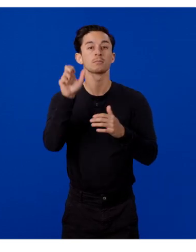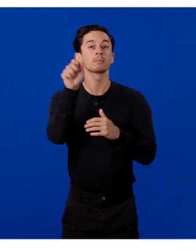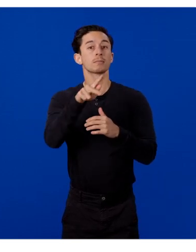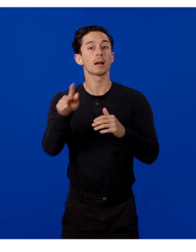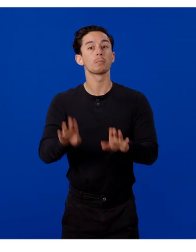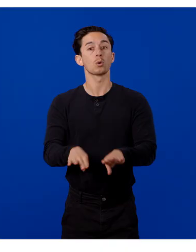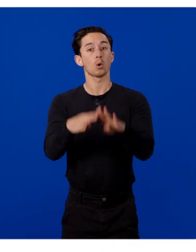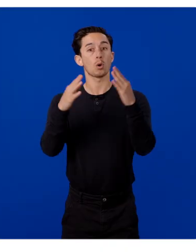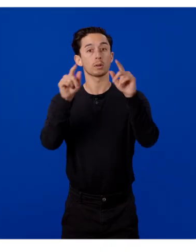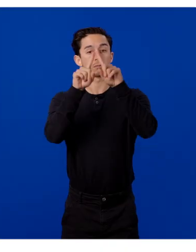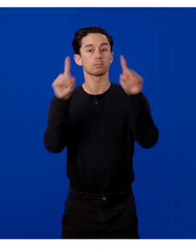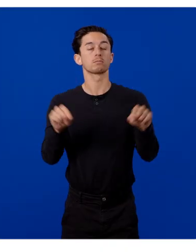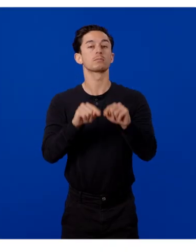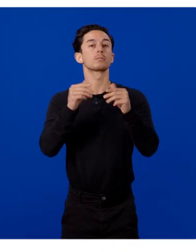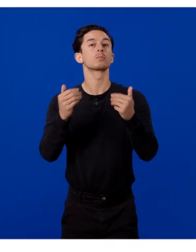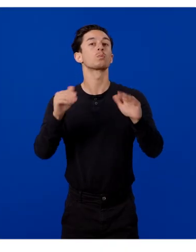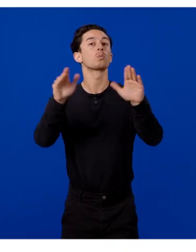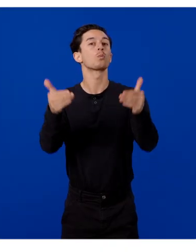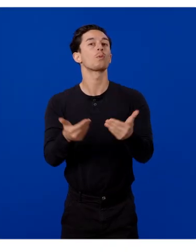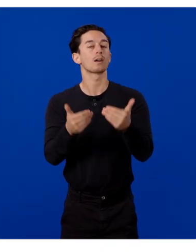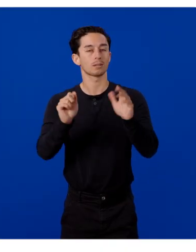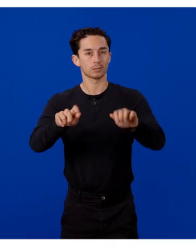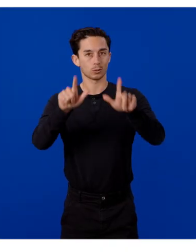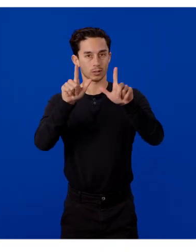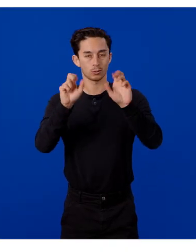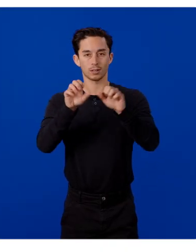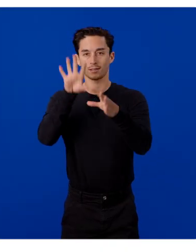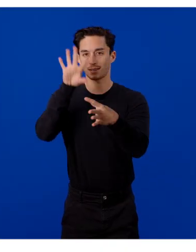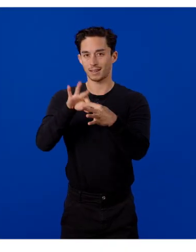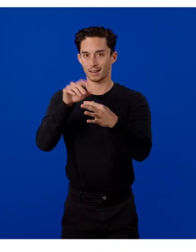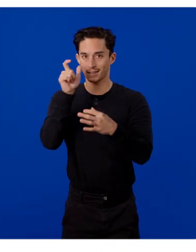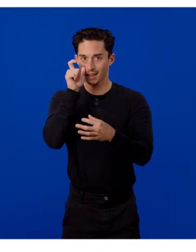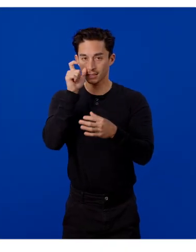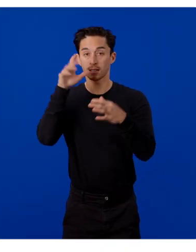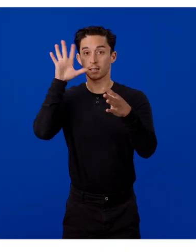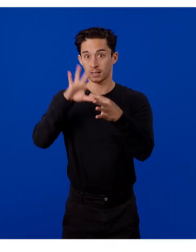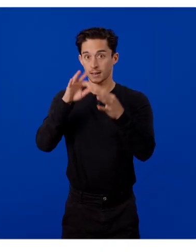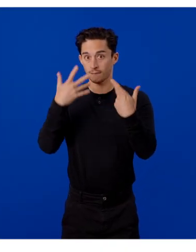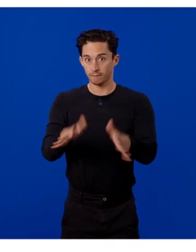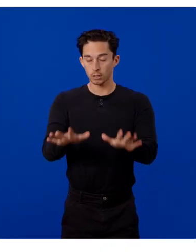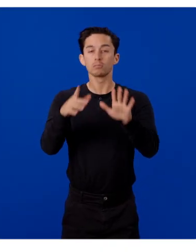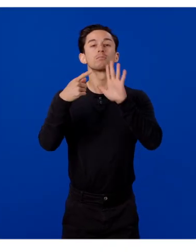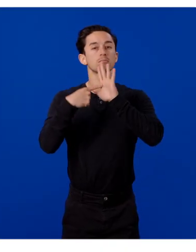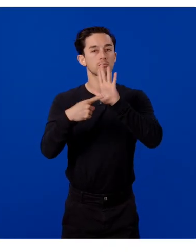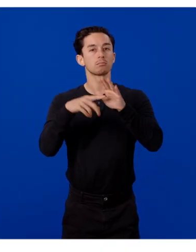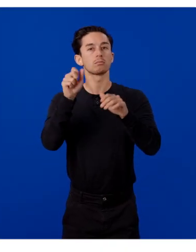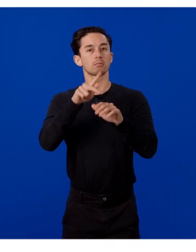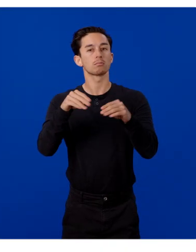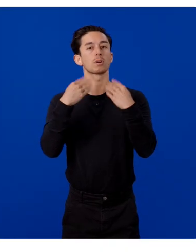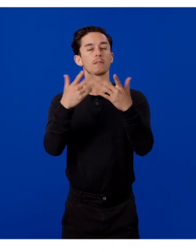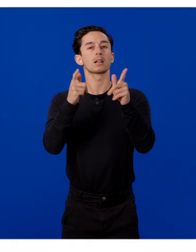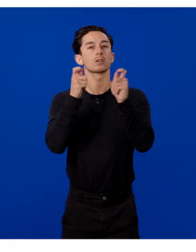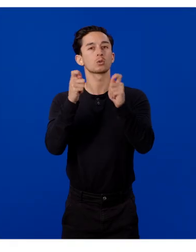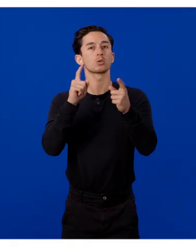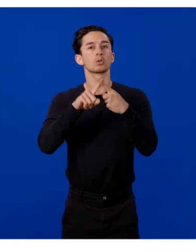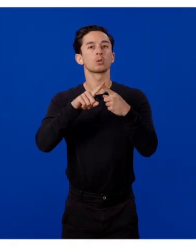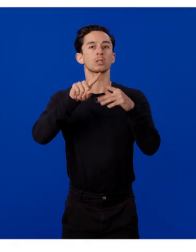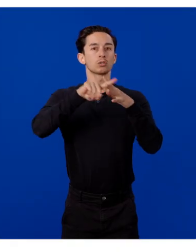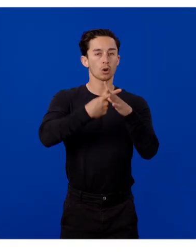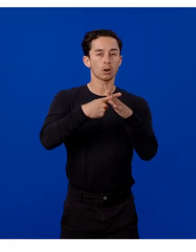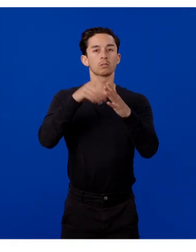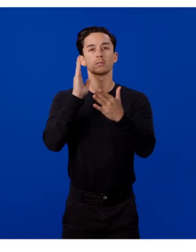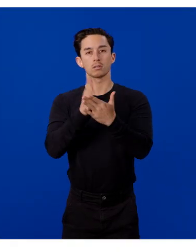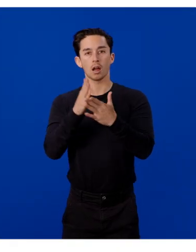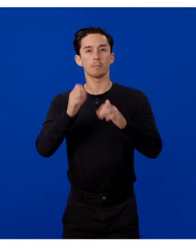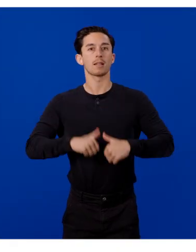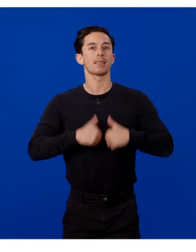opens to a welcome screen where people can connect the glasses. Once connected, the sample app provides controls to start or stop a live video